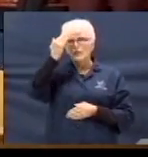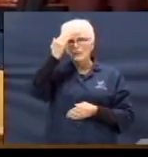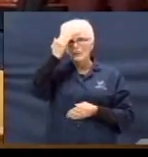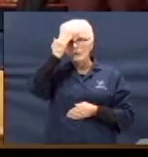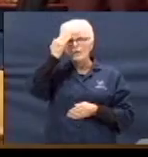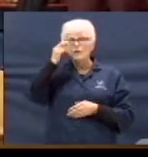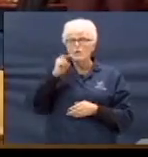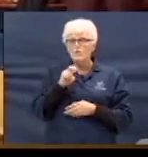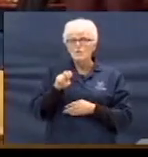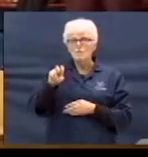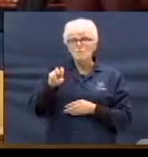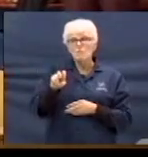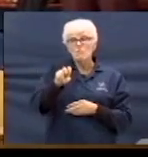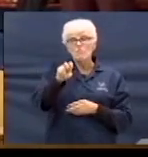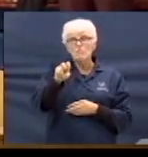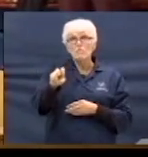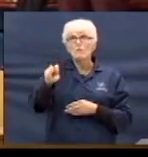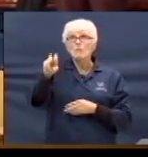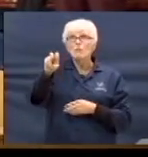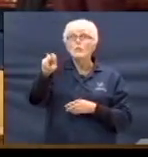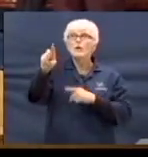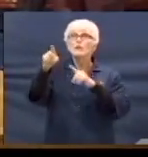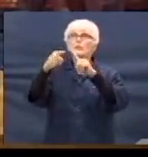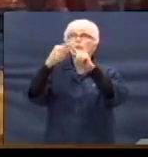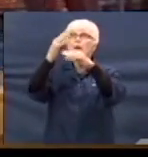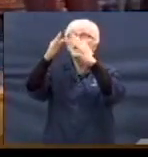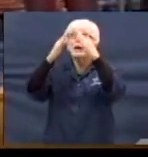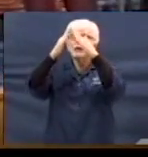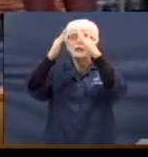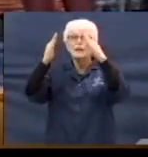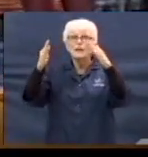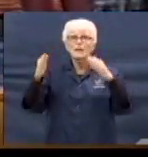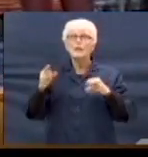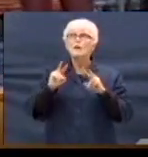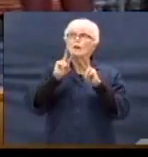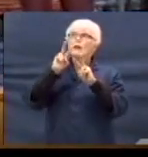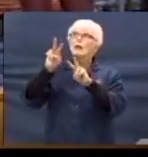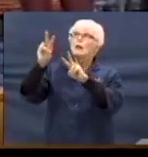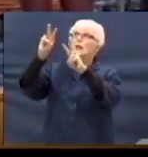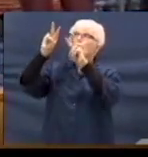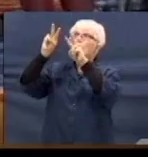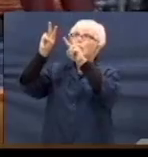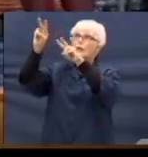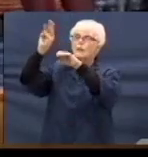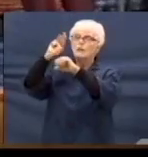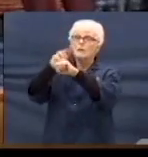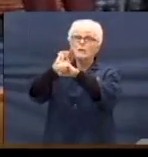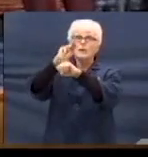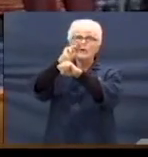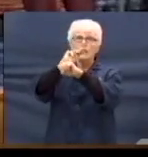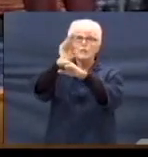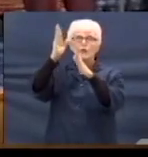oh, look to the Master,